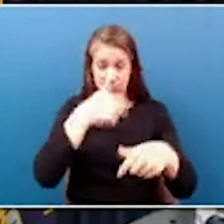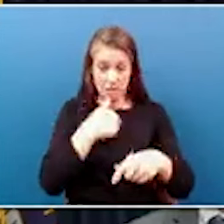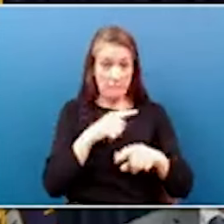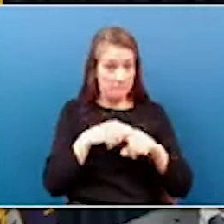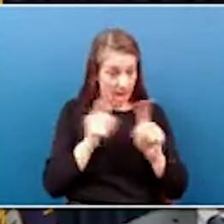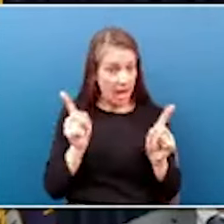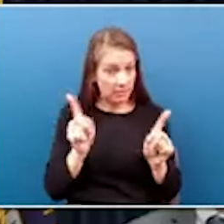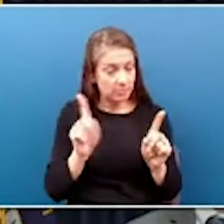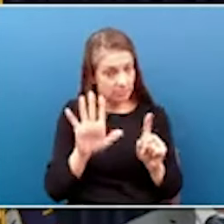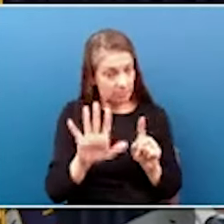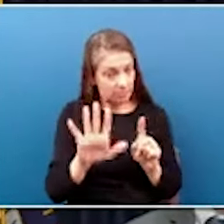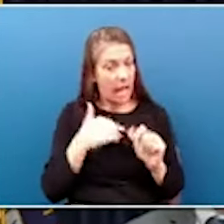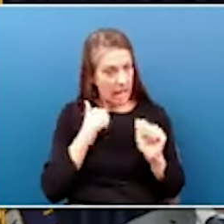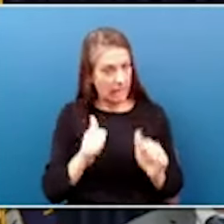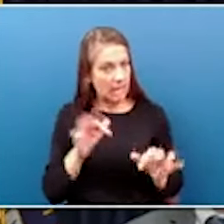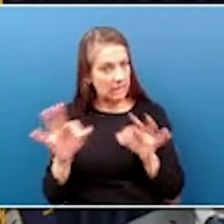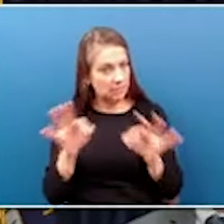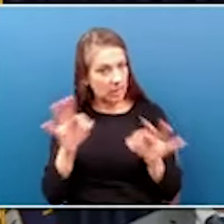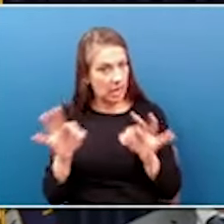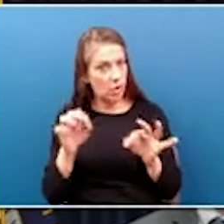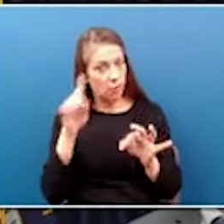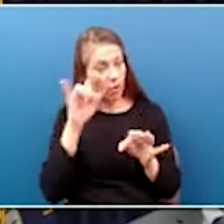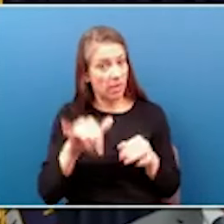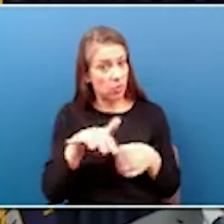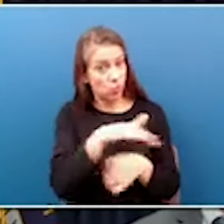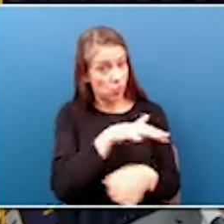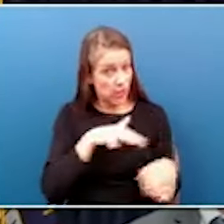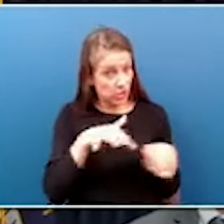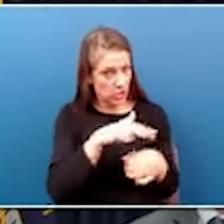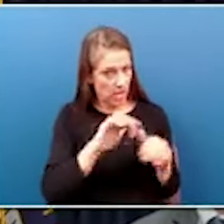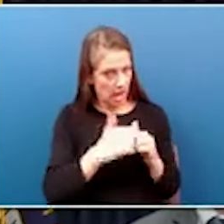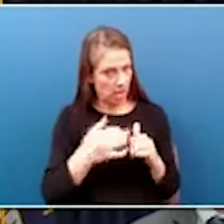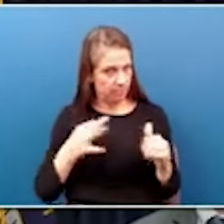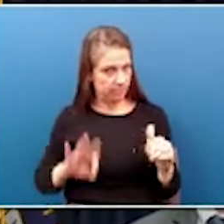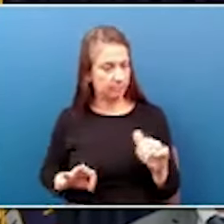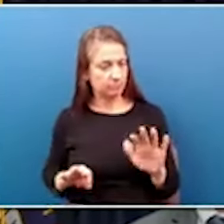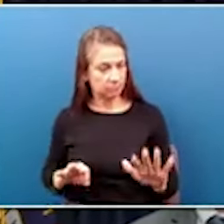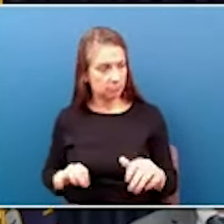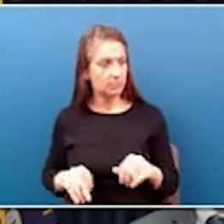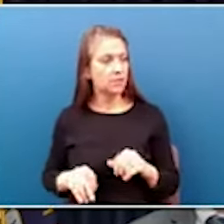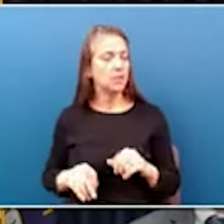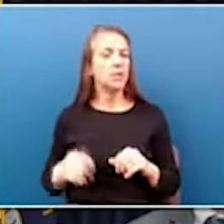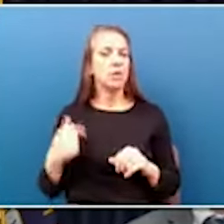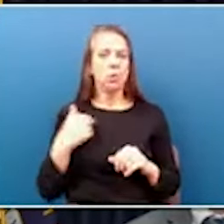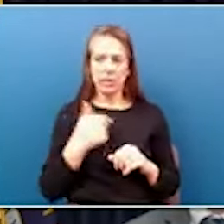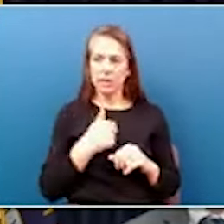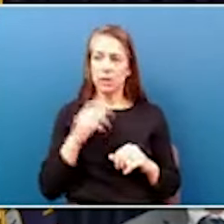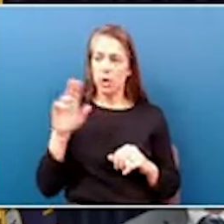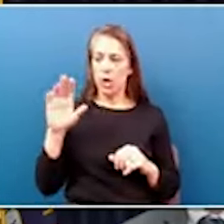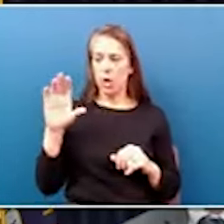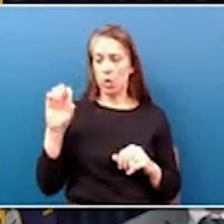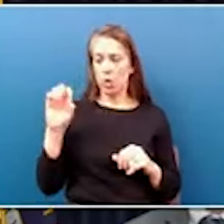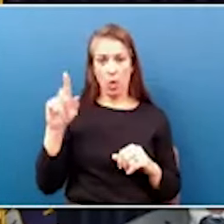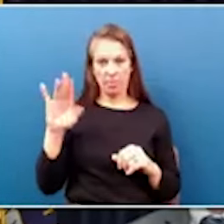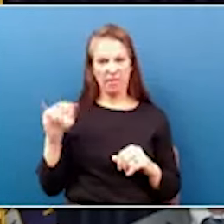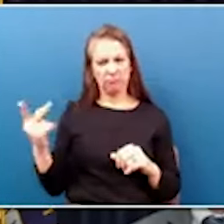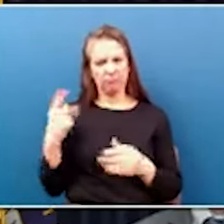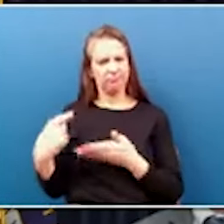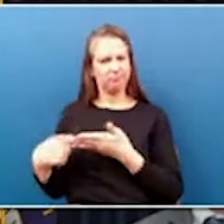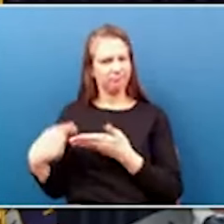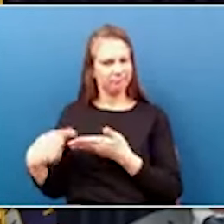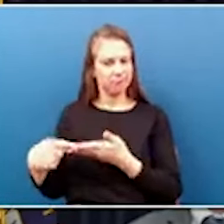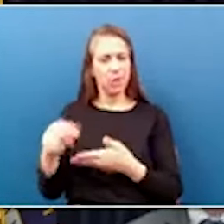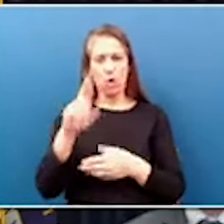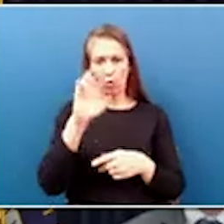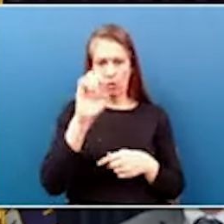does to the region. You know, we've talked about this and Colby and I've had these discussions, Rocky and I've had these